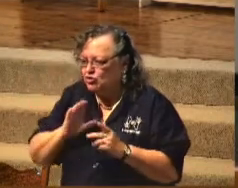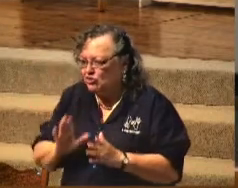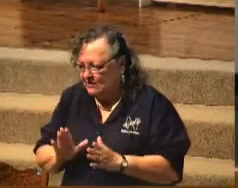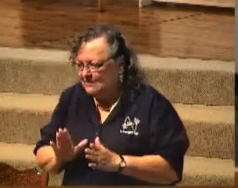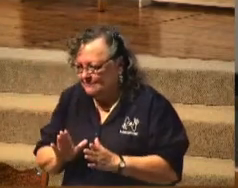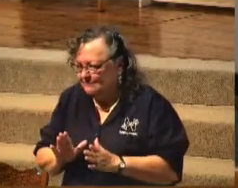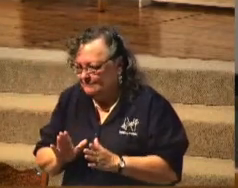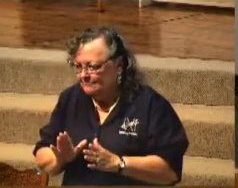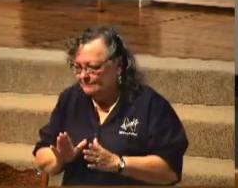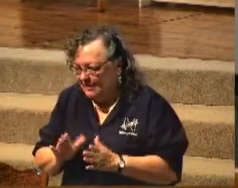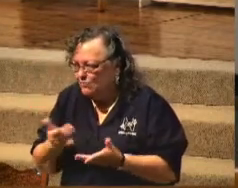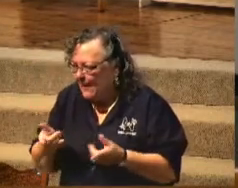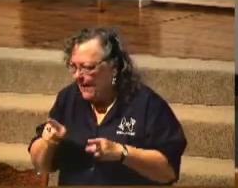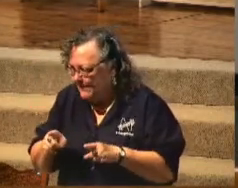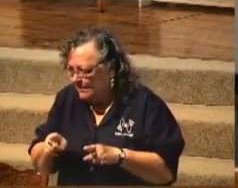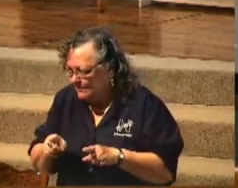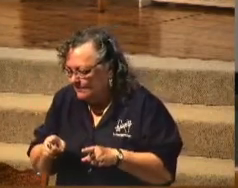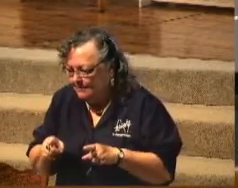That's what happened.